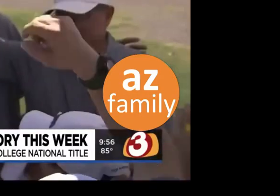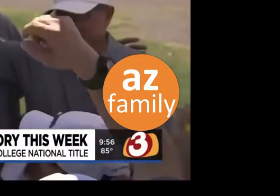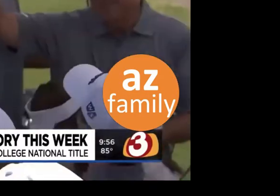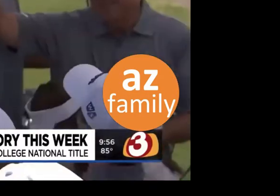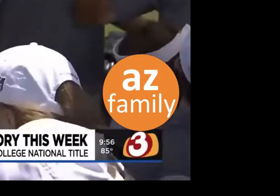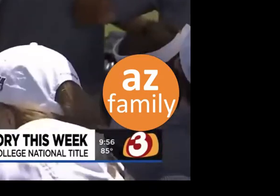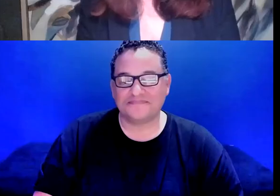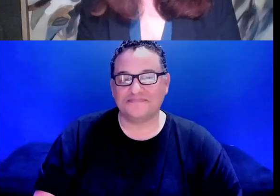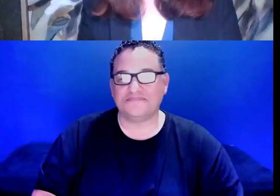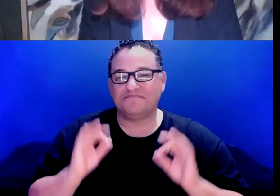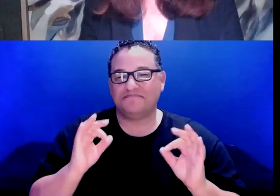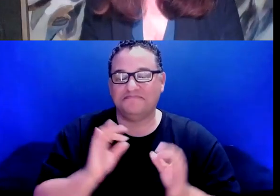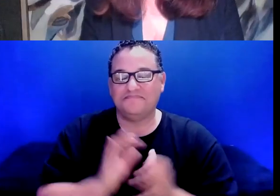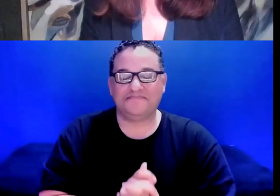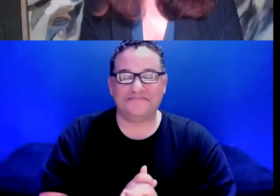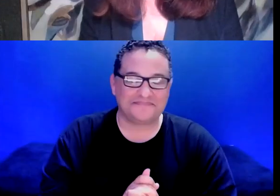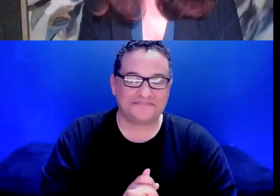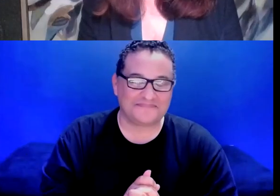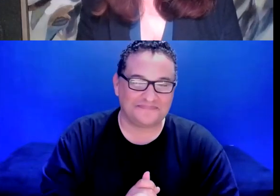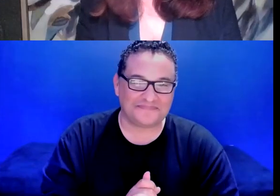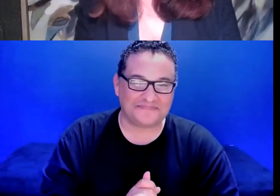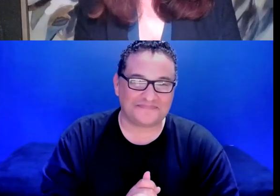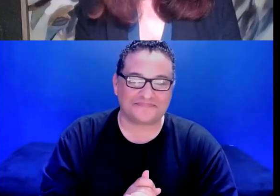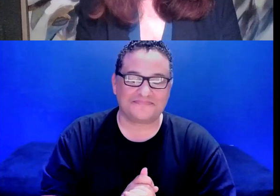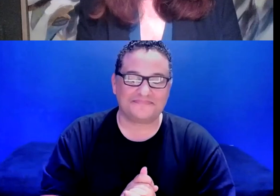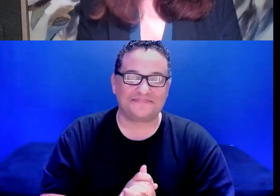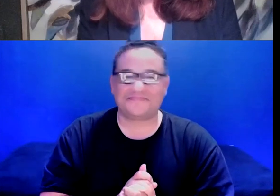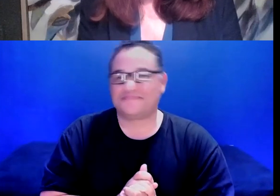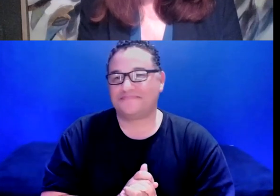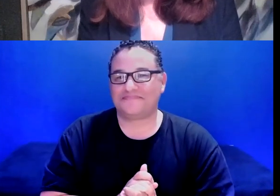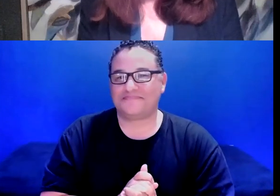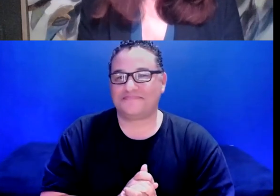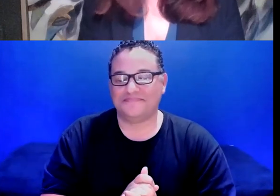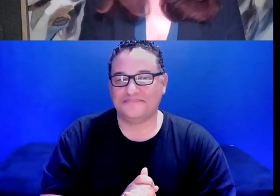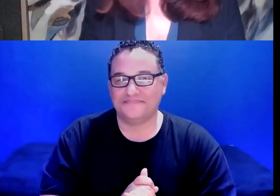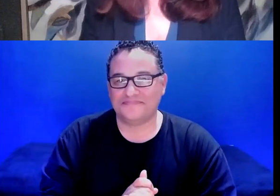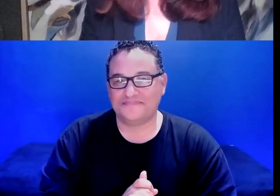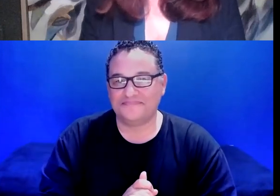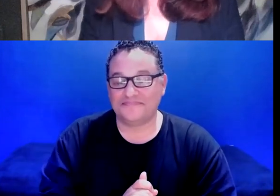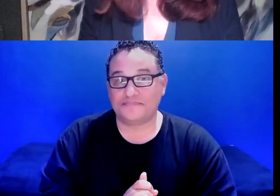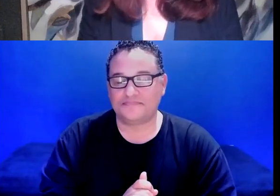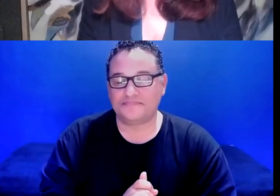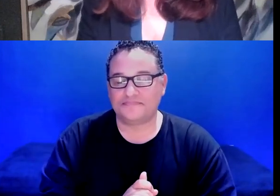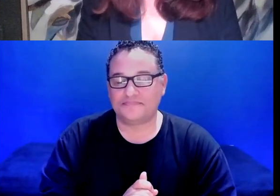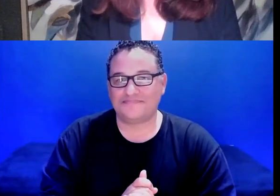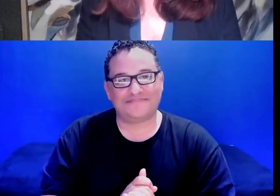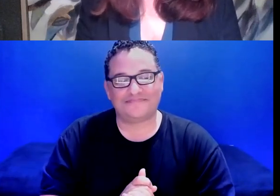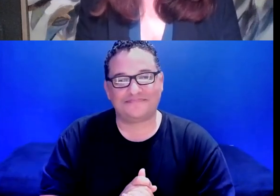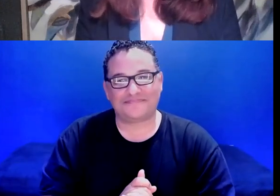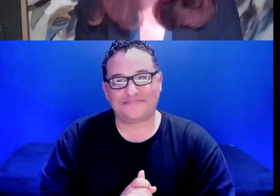We got this! Arizona's family. Let's go help people customize and save with Liberty Mutual. Thank you, Daly. Okay, who sat at my desk?